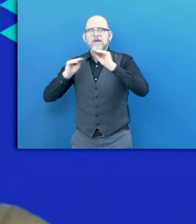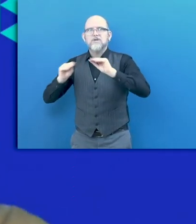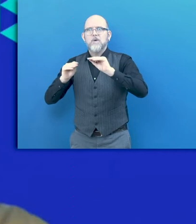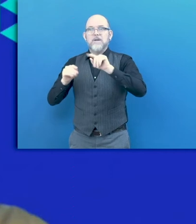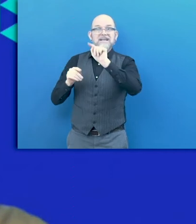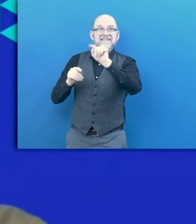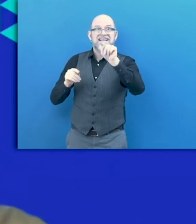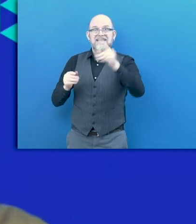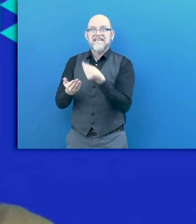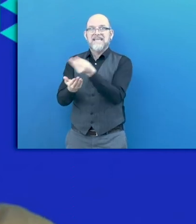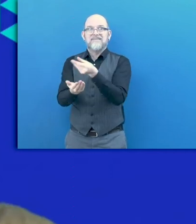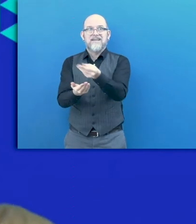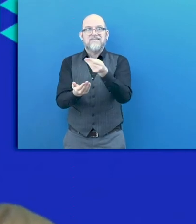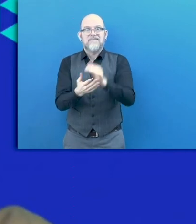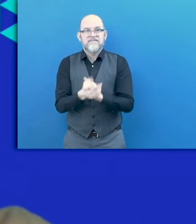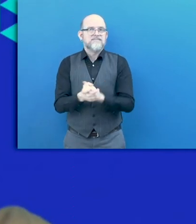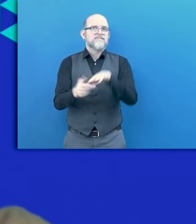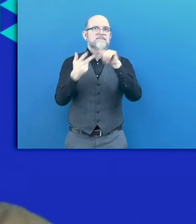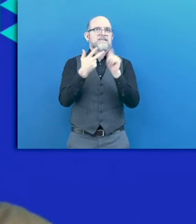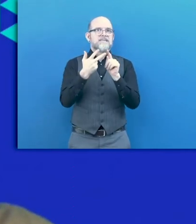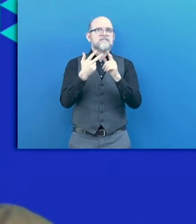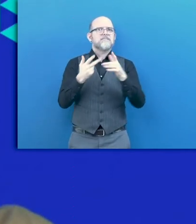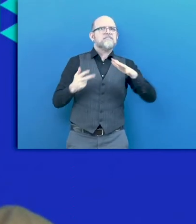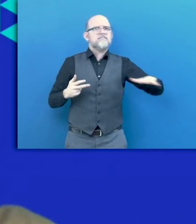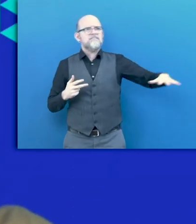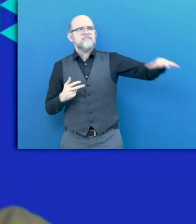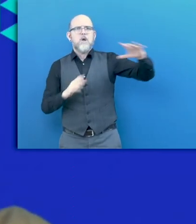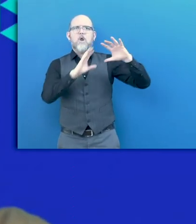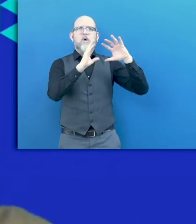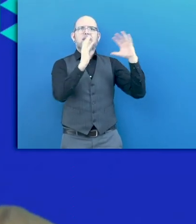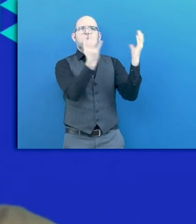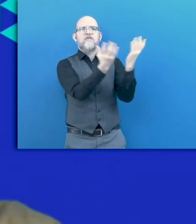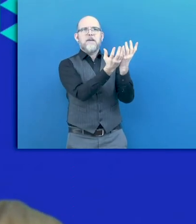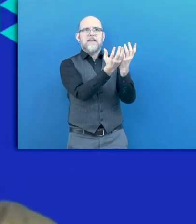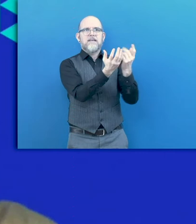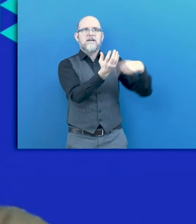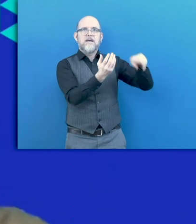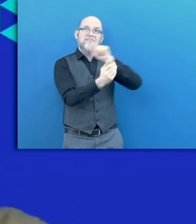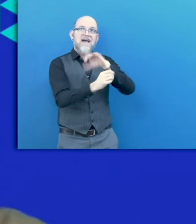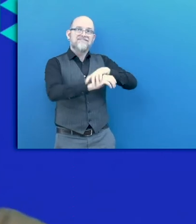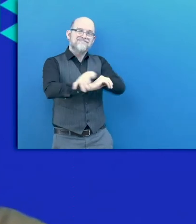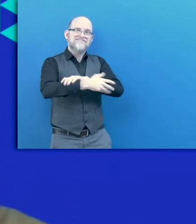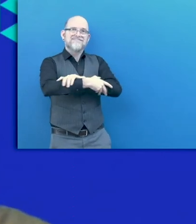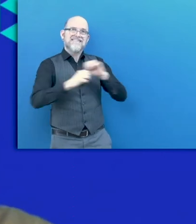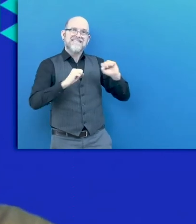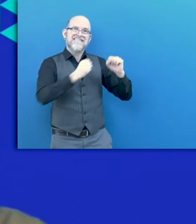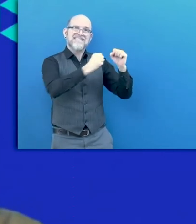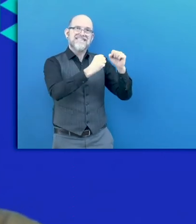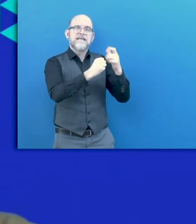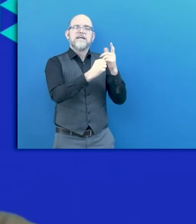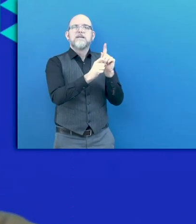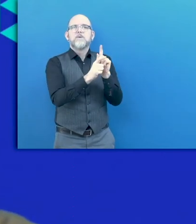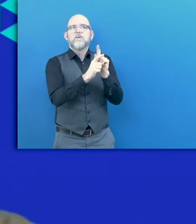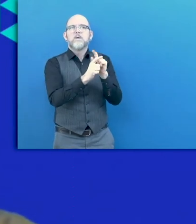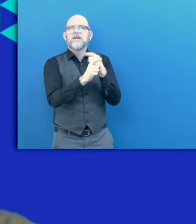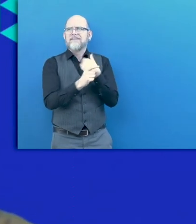The third element, as you will remember, is the enabling environment. And I think the pandemic there has shown something we already knew, but I think it has put even more visible